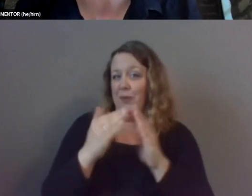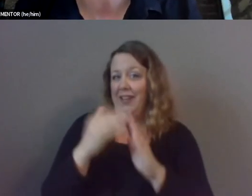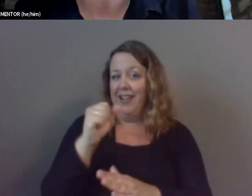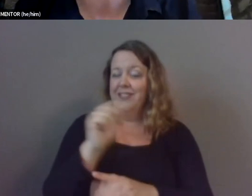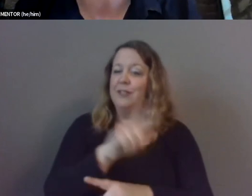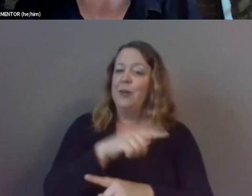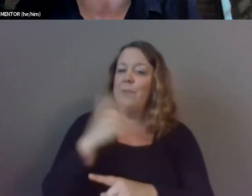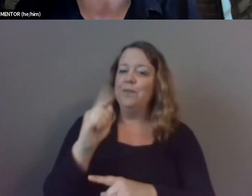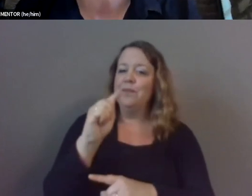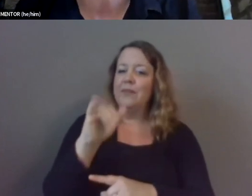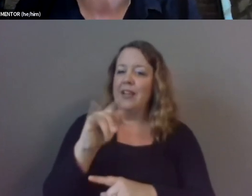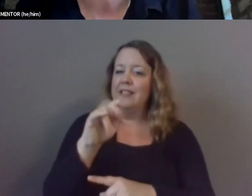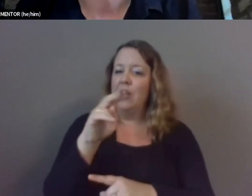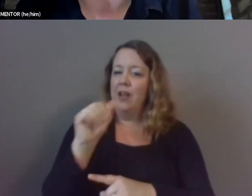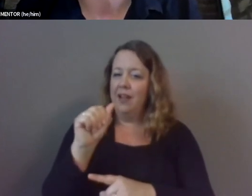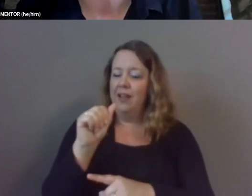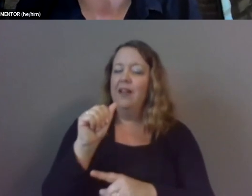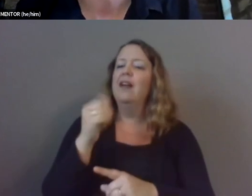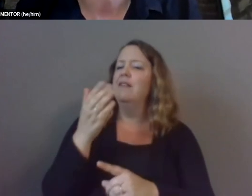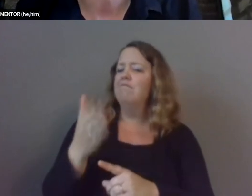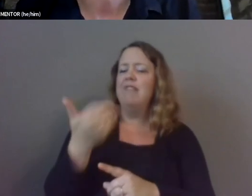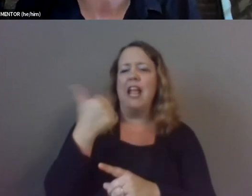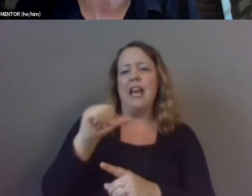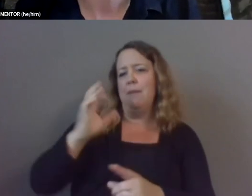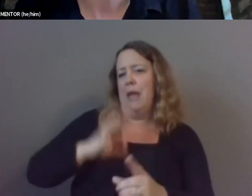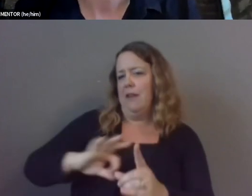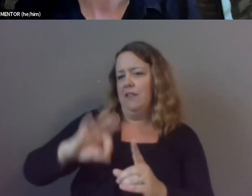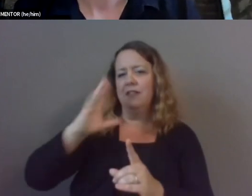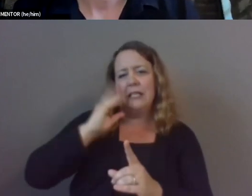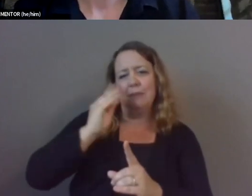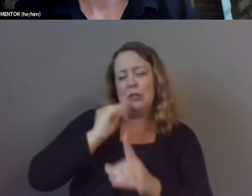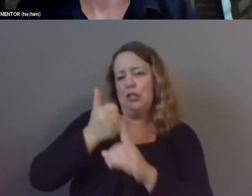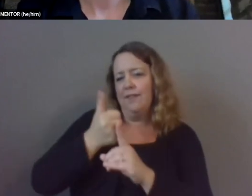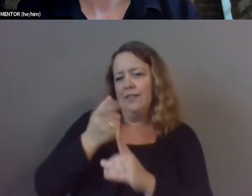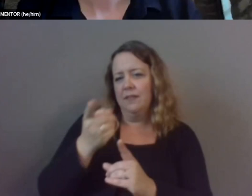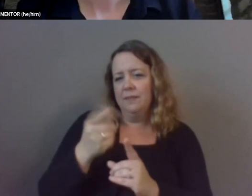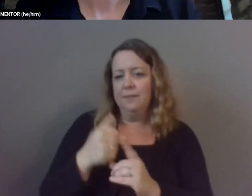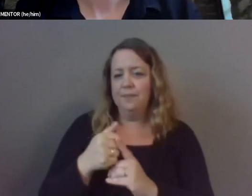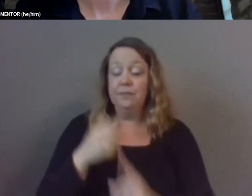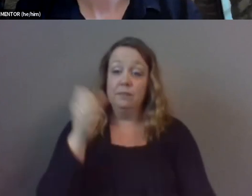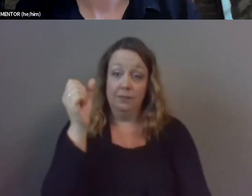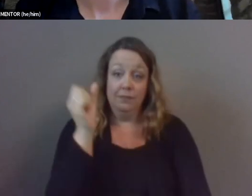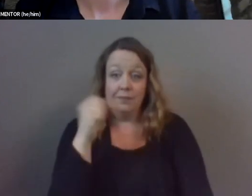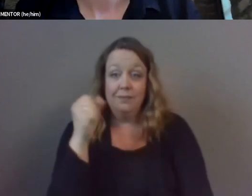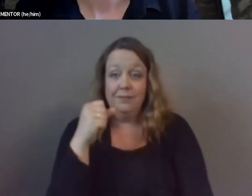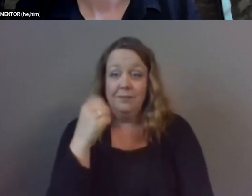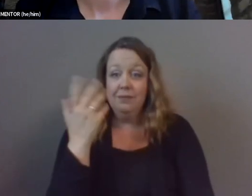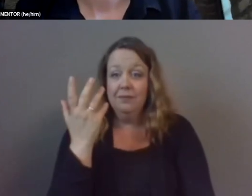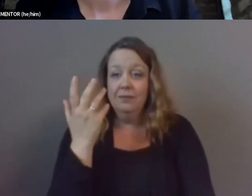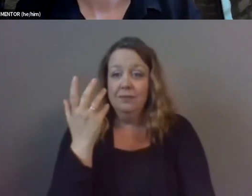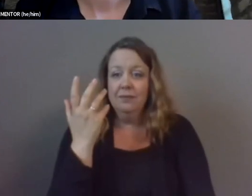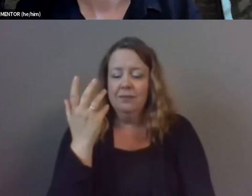benefits that you personally experienced from having a mentor yeah so i um was